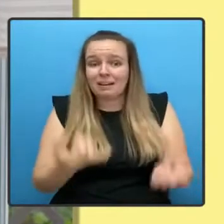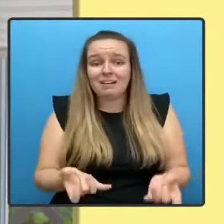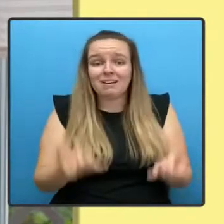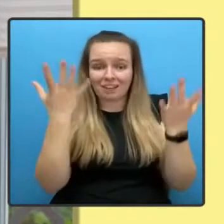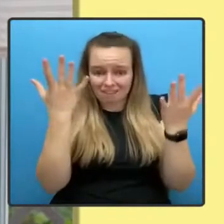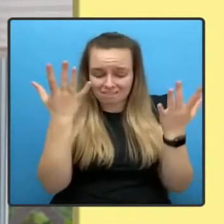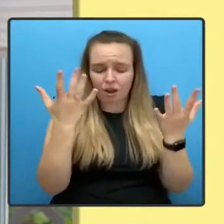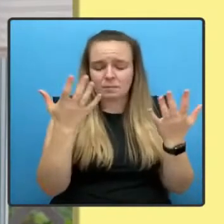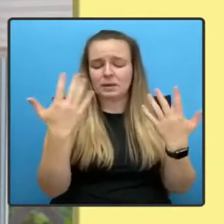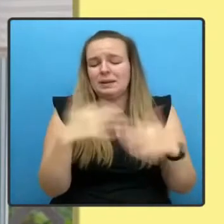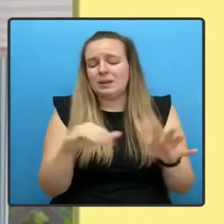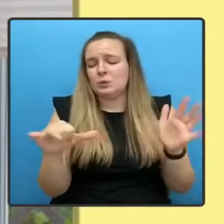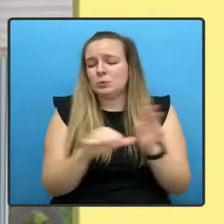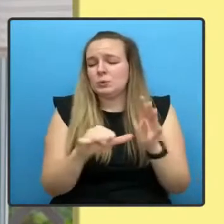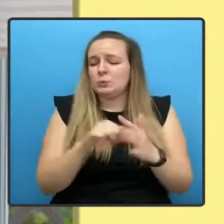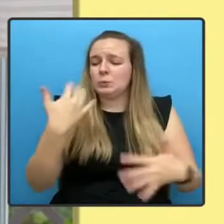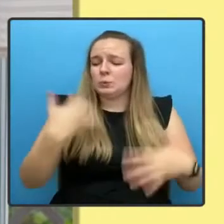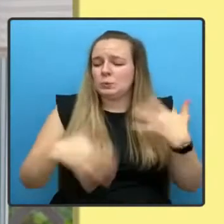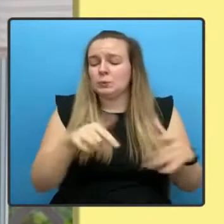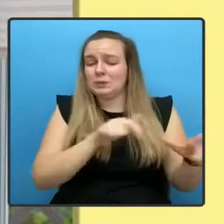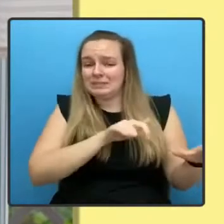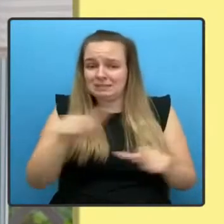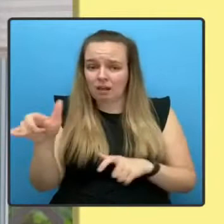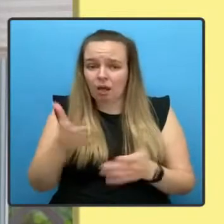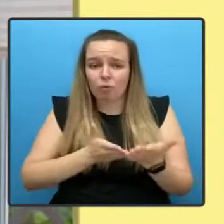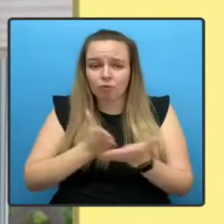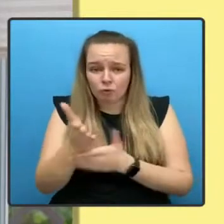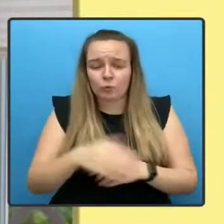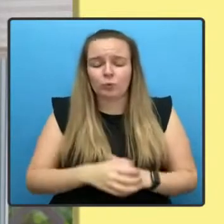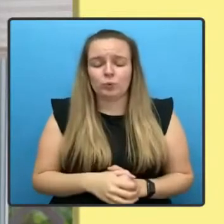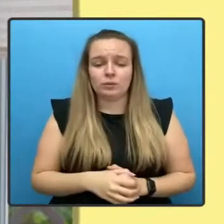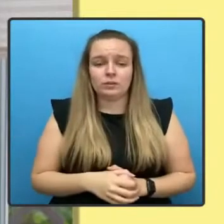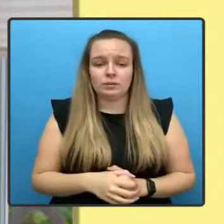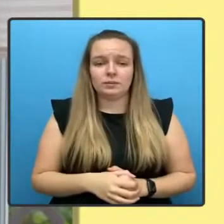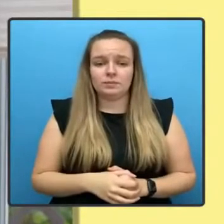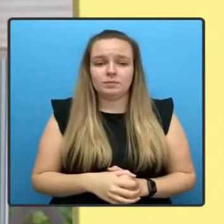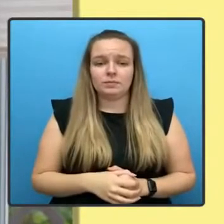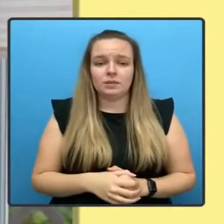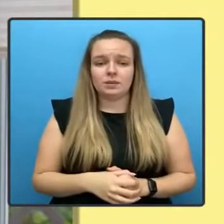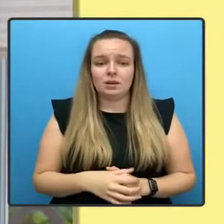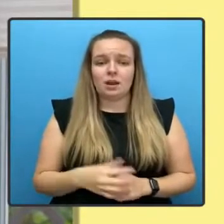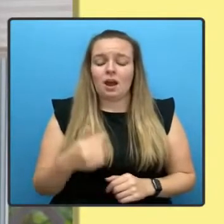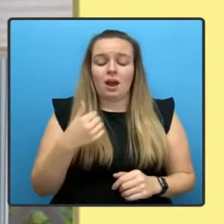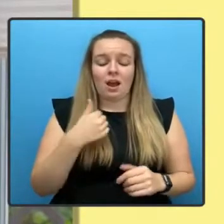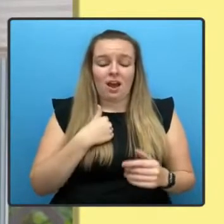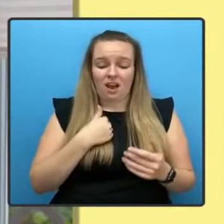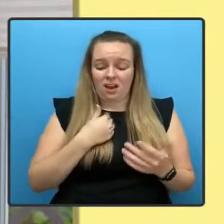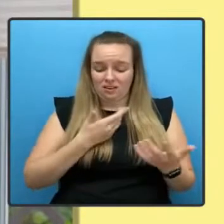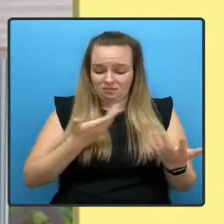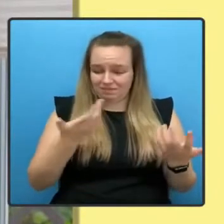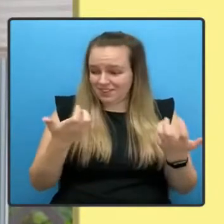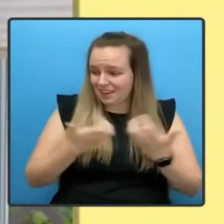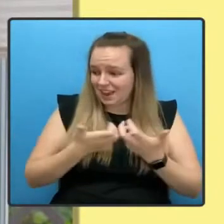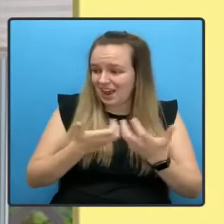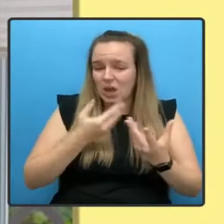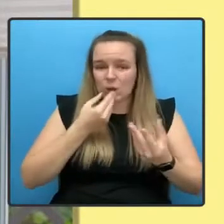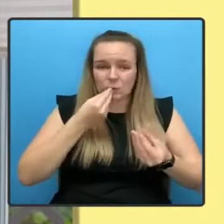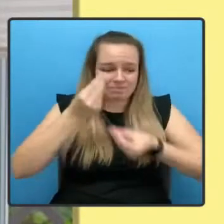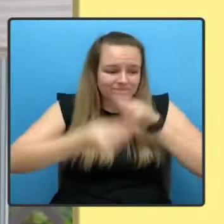are still enduring. I will simply never find the words to adequately express my gratitude.